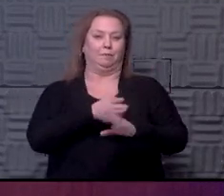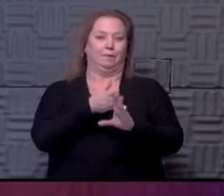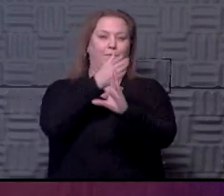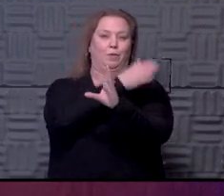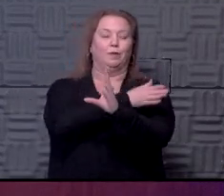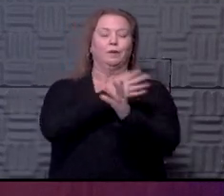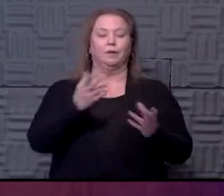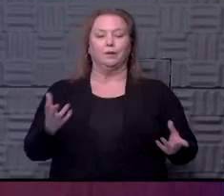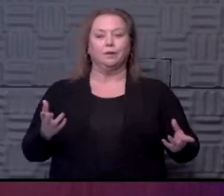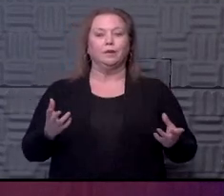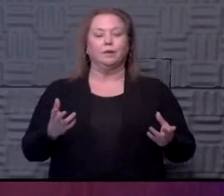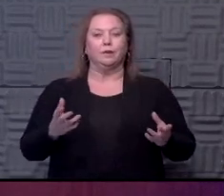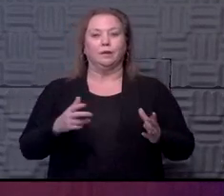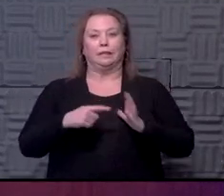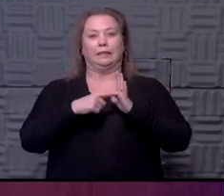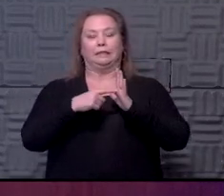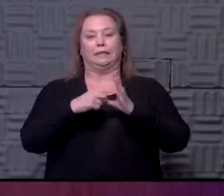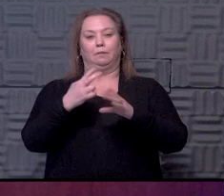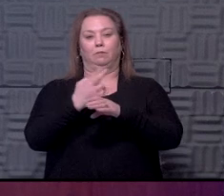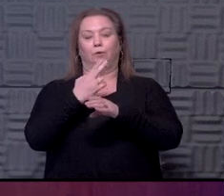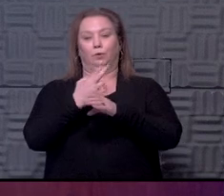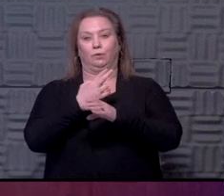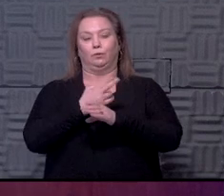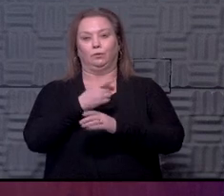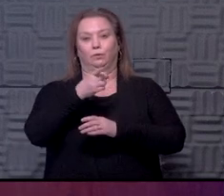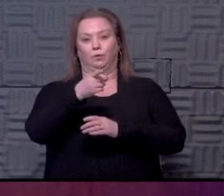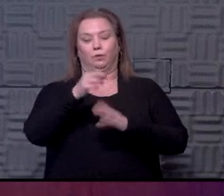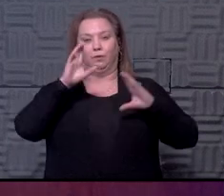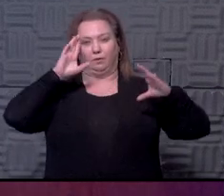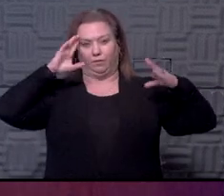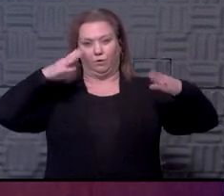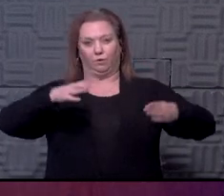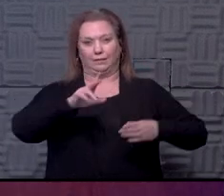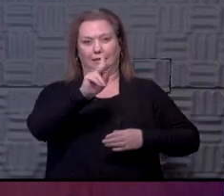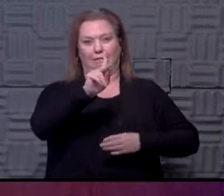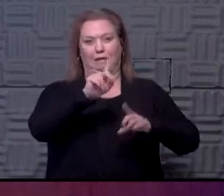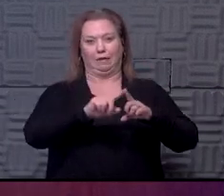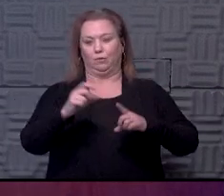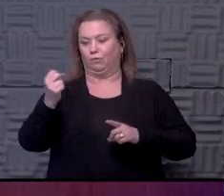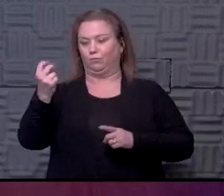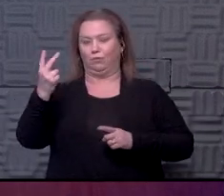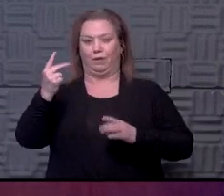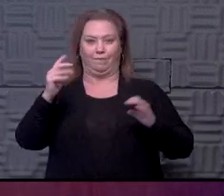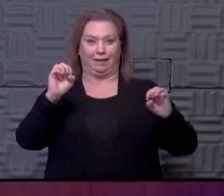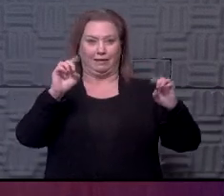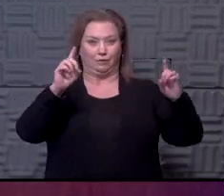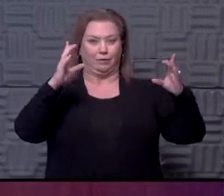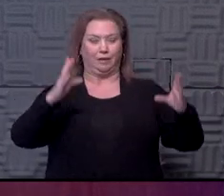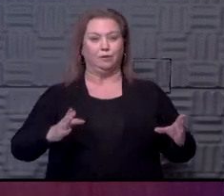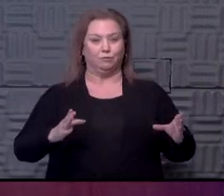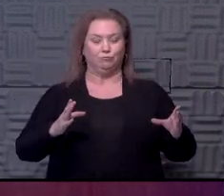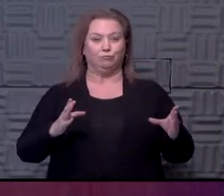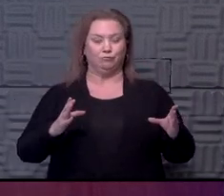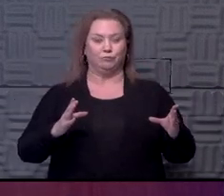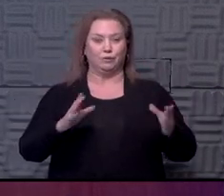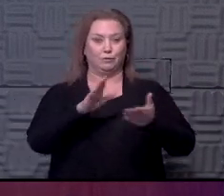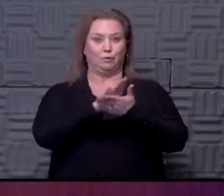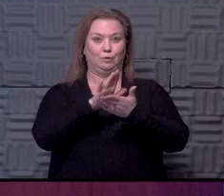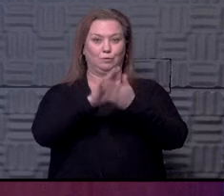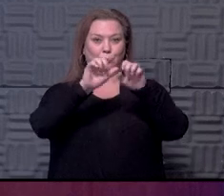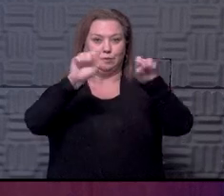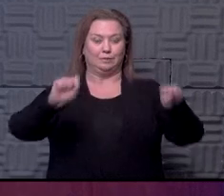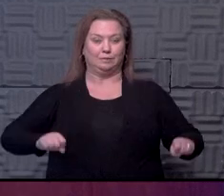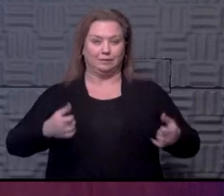earlier phase. So the example we've used regularly there is the focus on K-12 educators now to be able to maintain the school